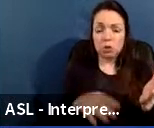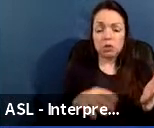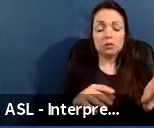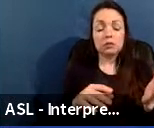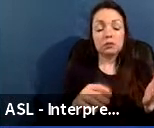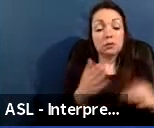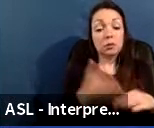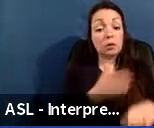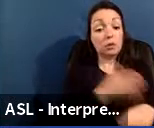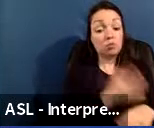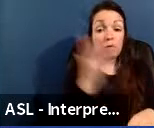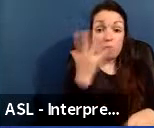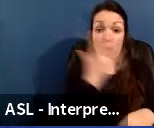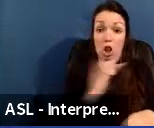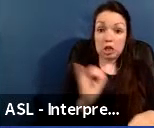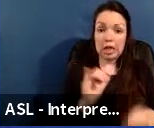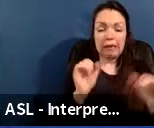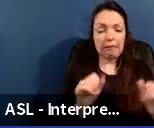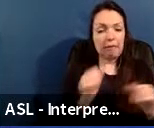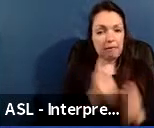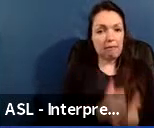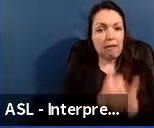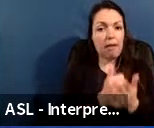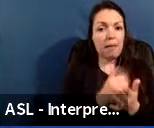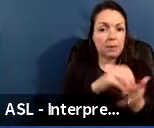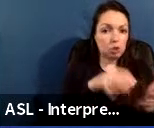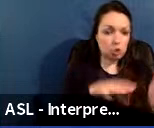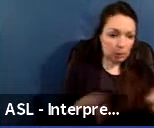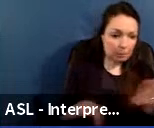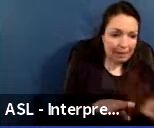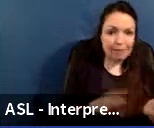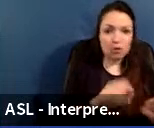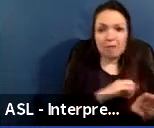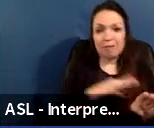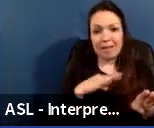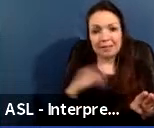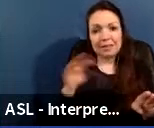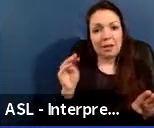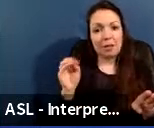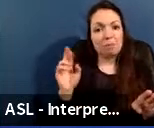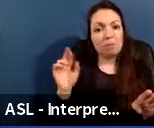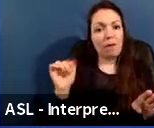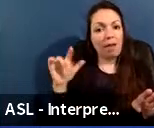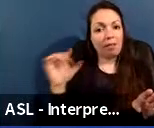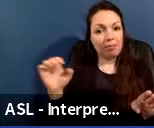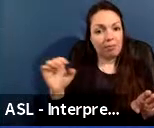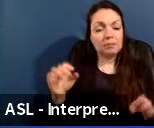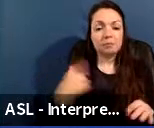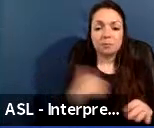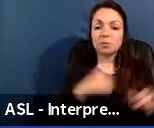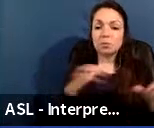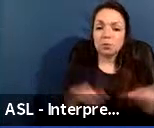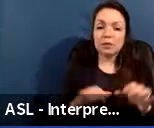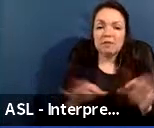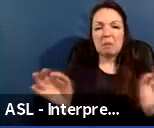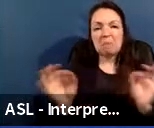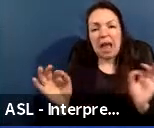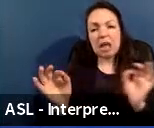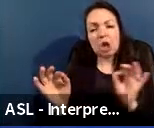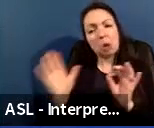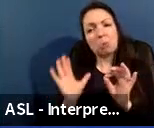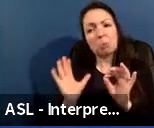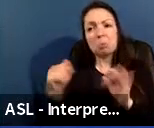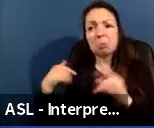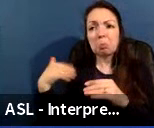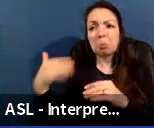impact on student behavior and faculty morale. Again, although we perform minor bathroom modifications and accommodations as part